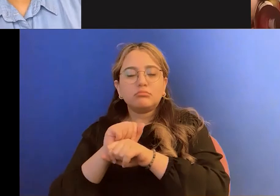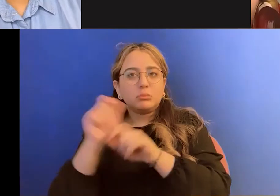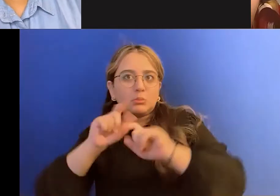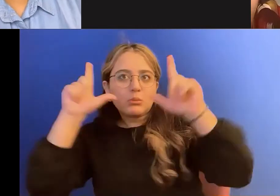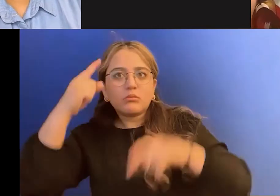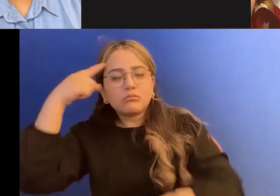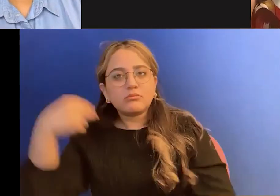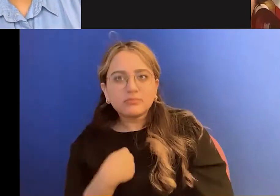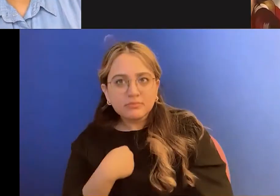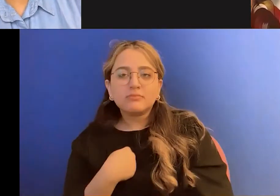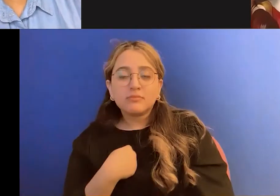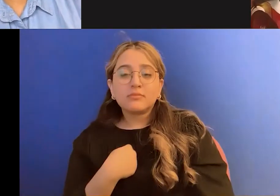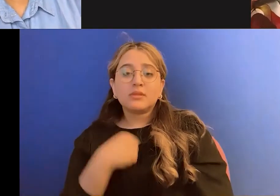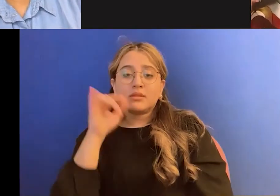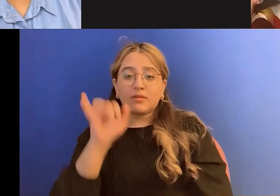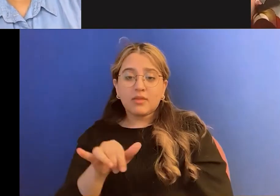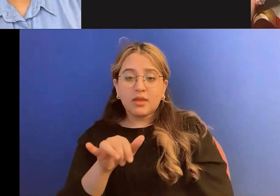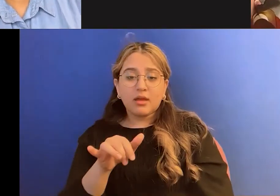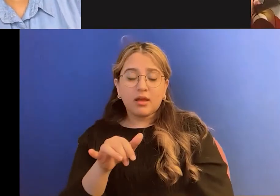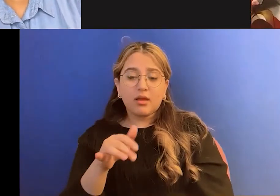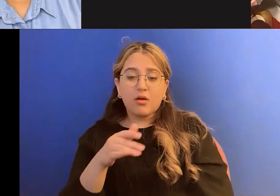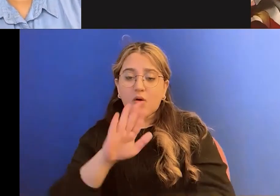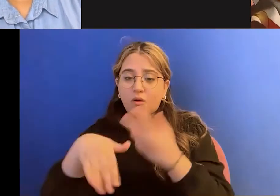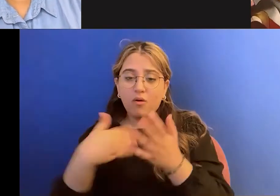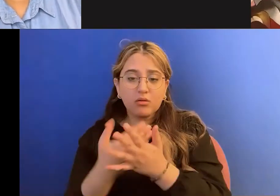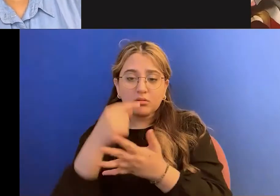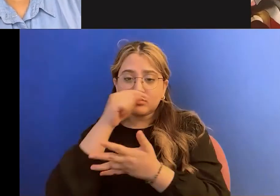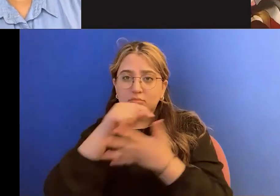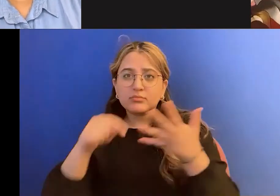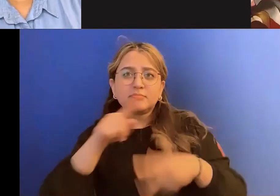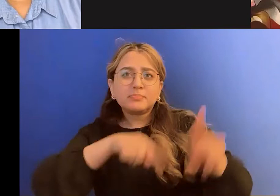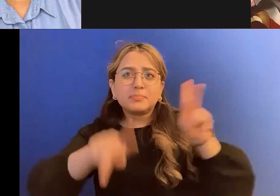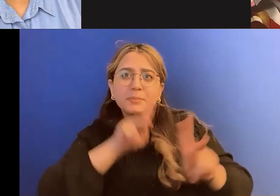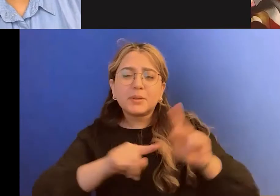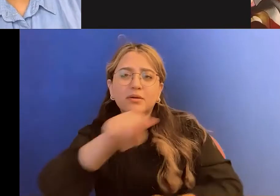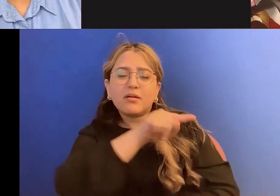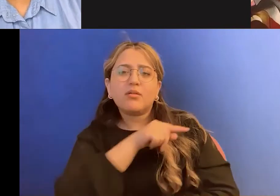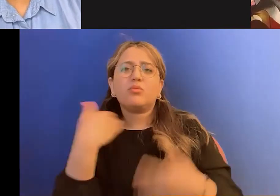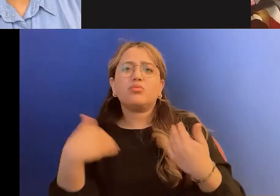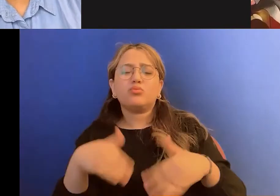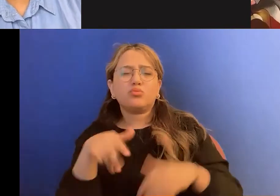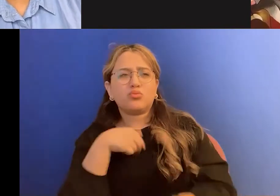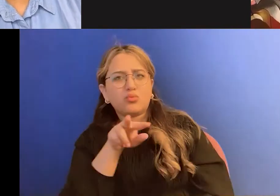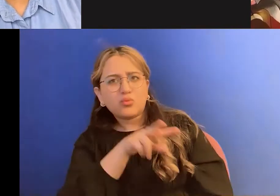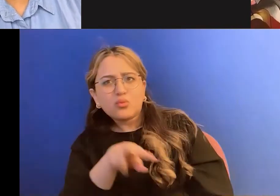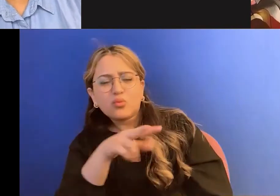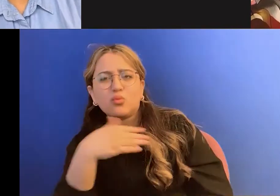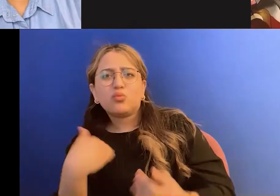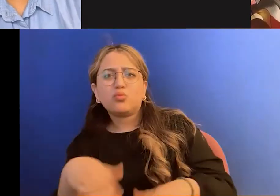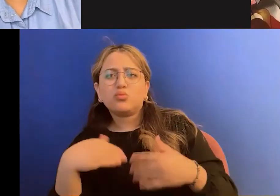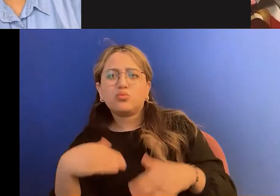instrumental, all of these, um, all of these figures, all of these people, they have really, um,